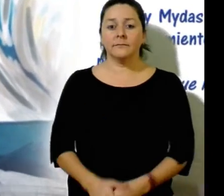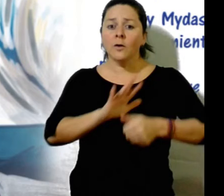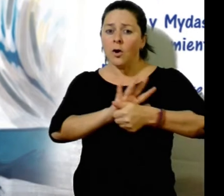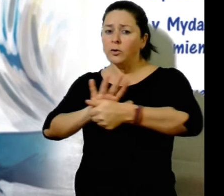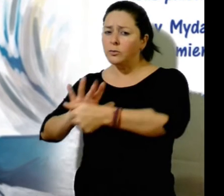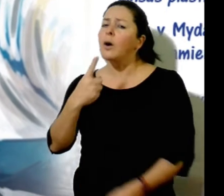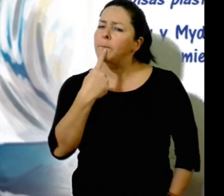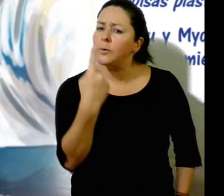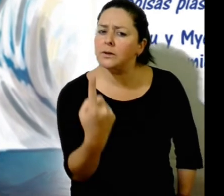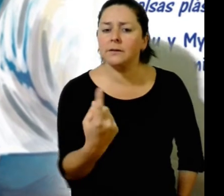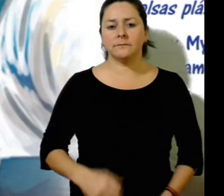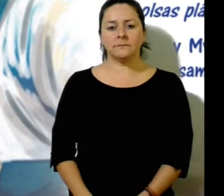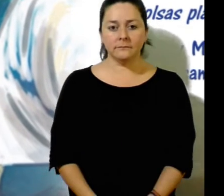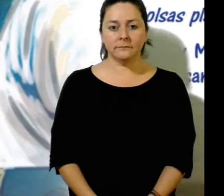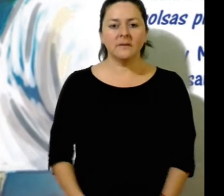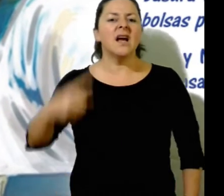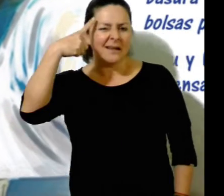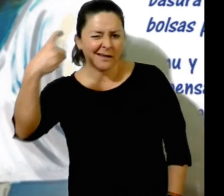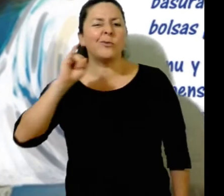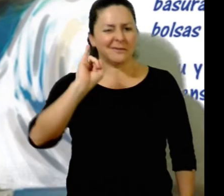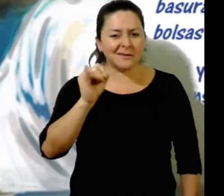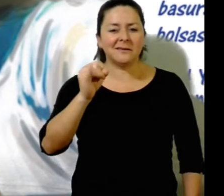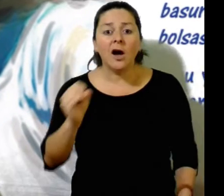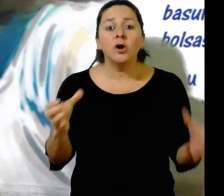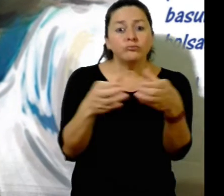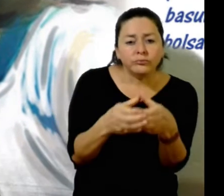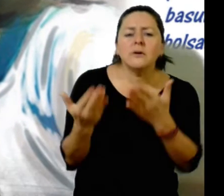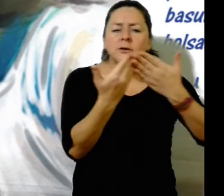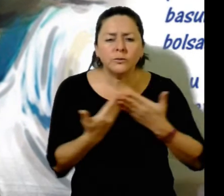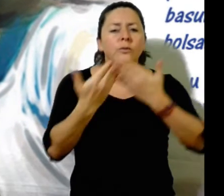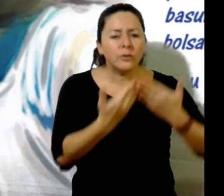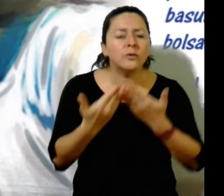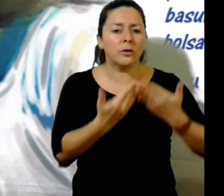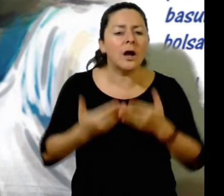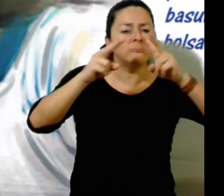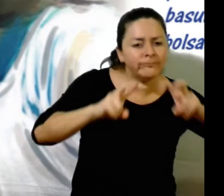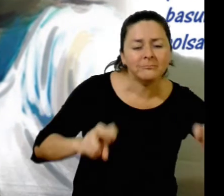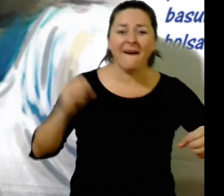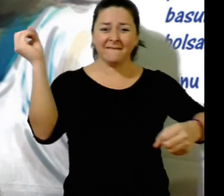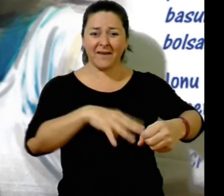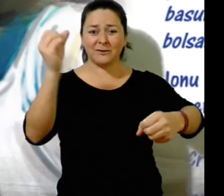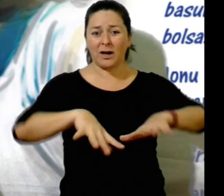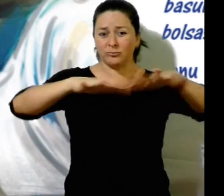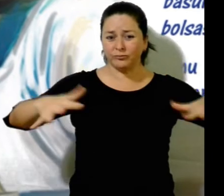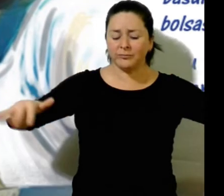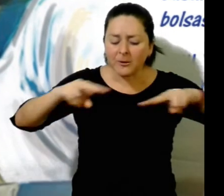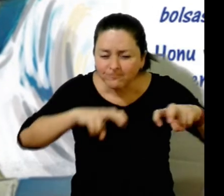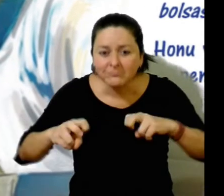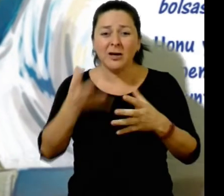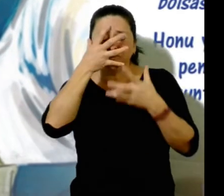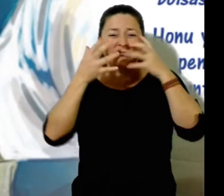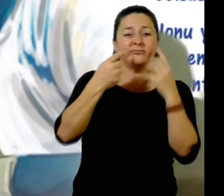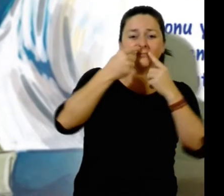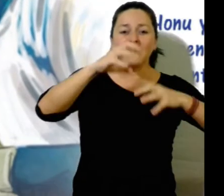think humans can be good? Yes, I think so. Some are hardworking and sensitive and dedicate their lives to studying the litter on the beaches.